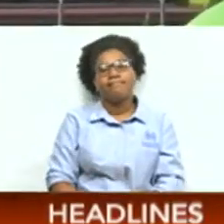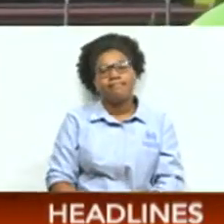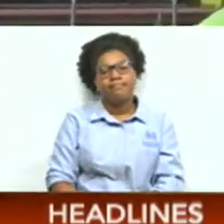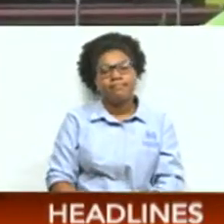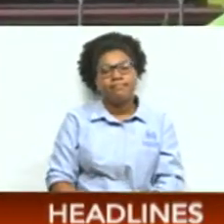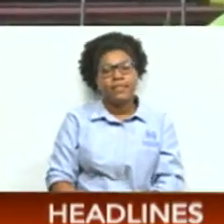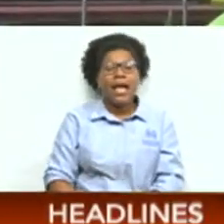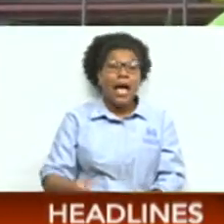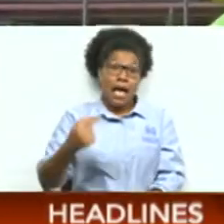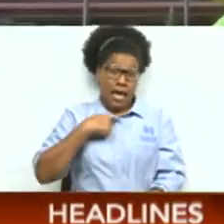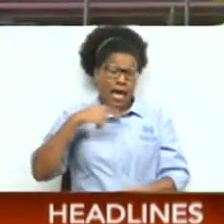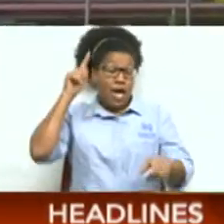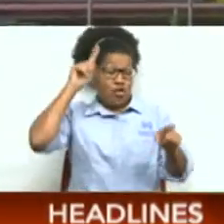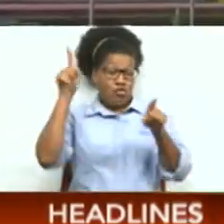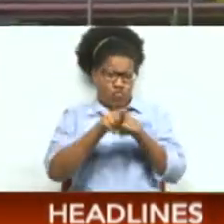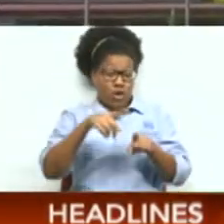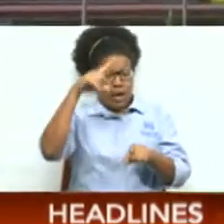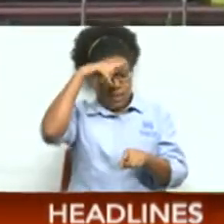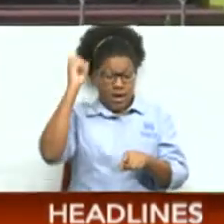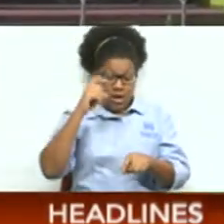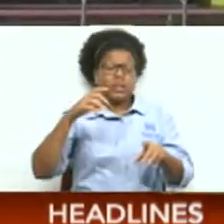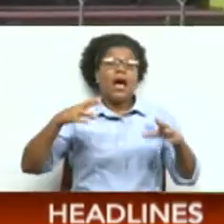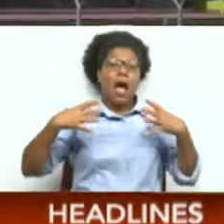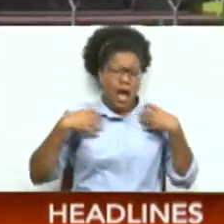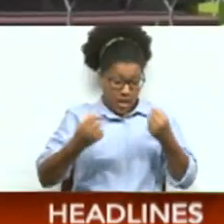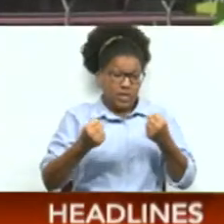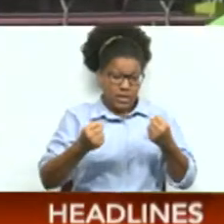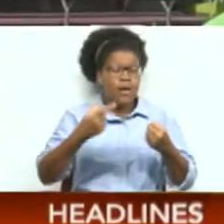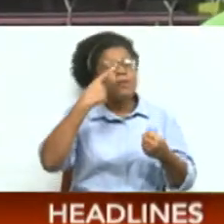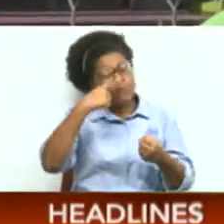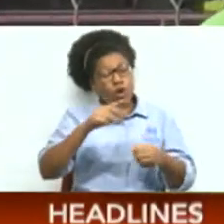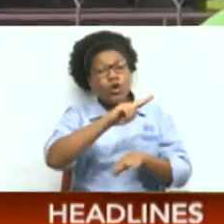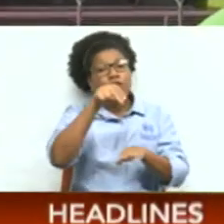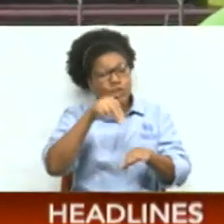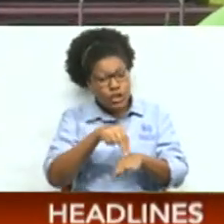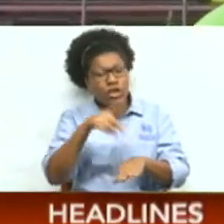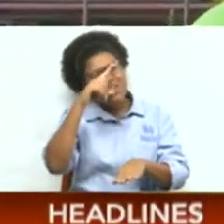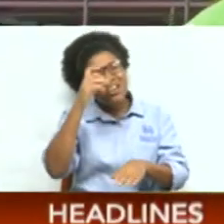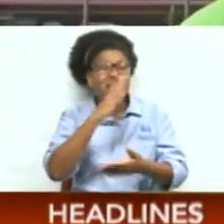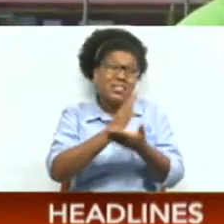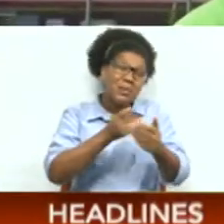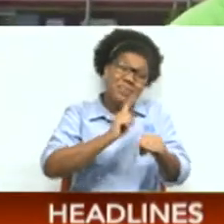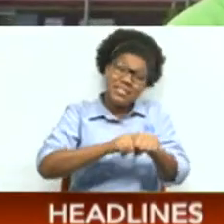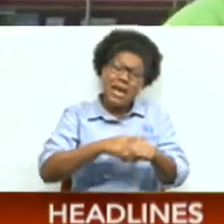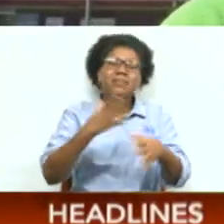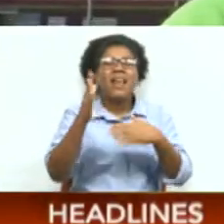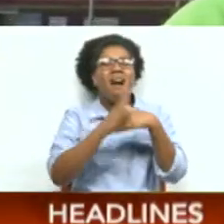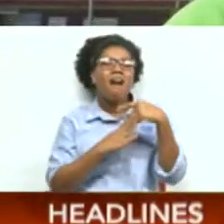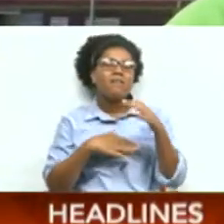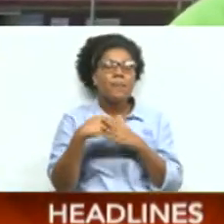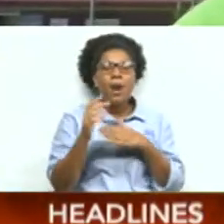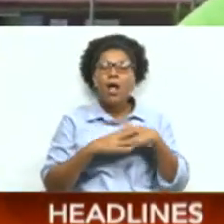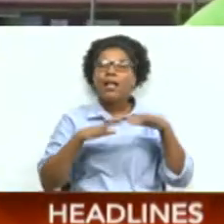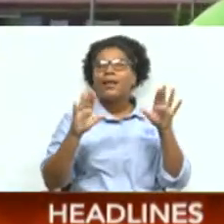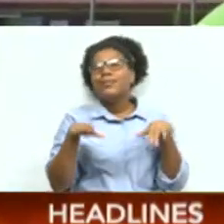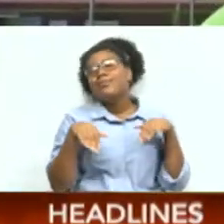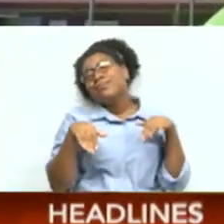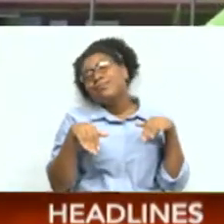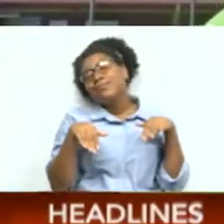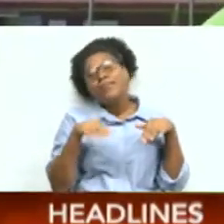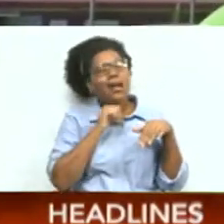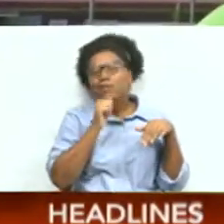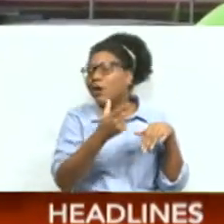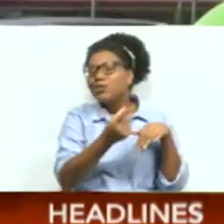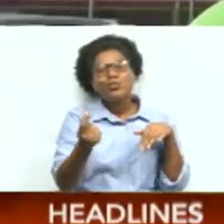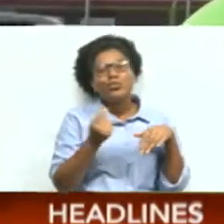I agree because it is healthy for the nation because sometimes we get comfortable and we just don't do what